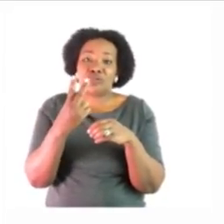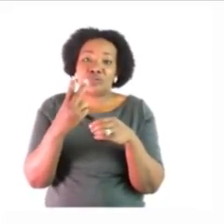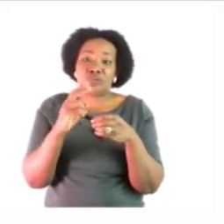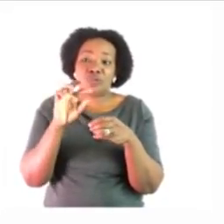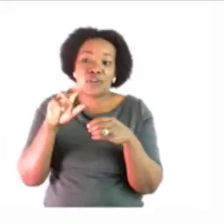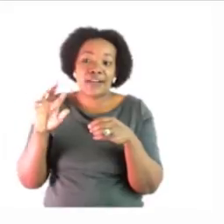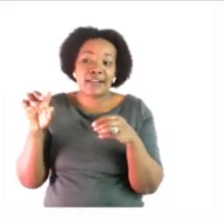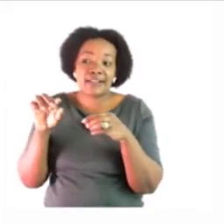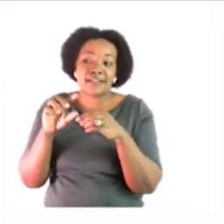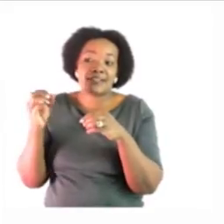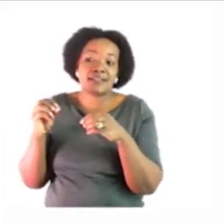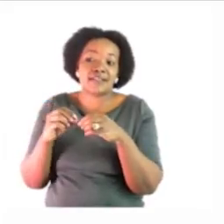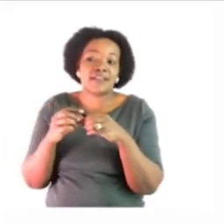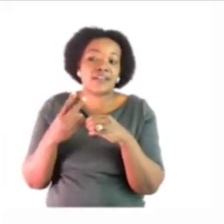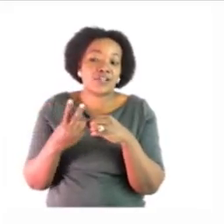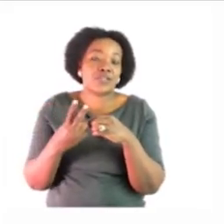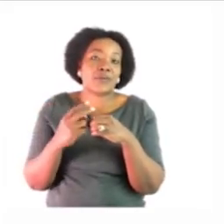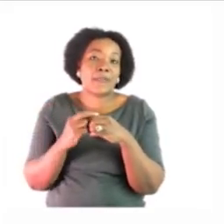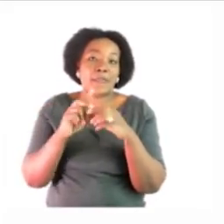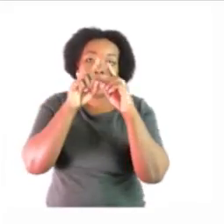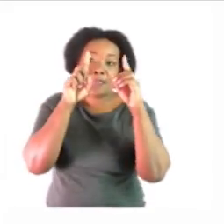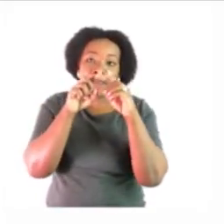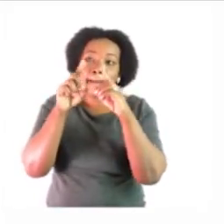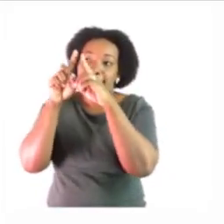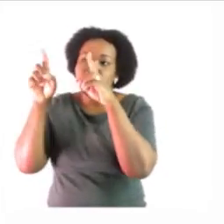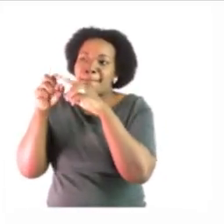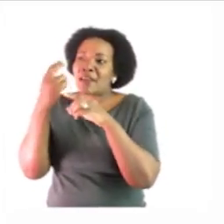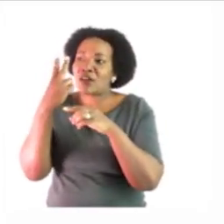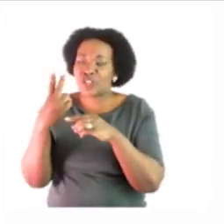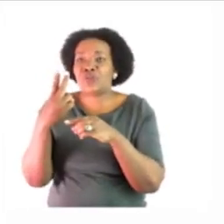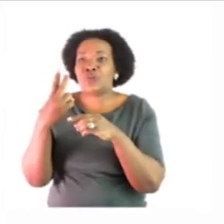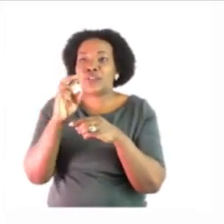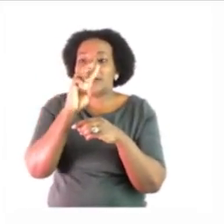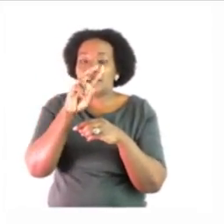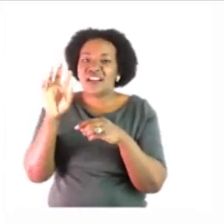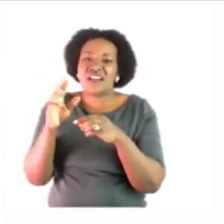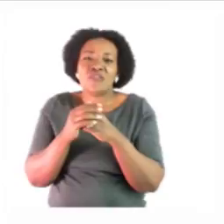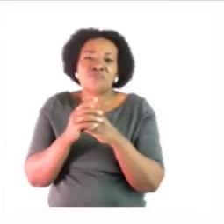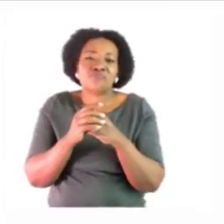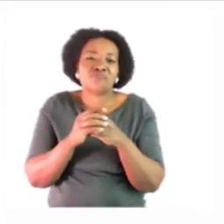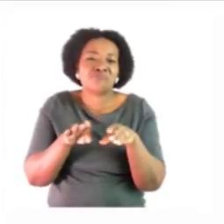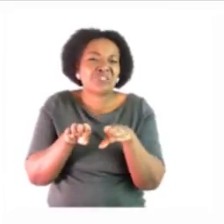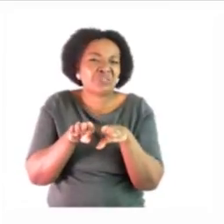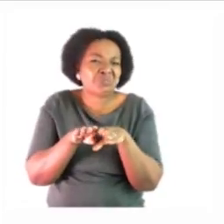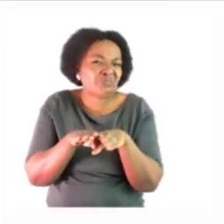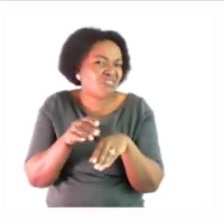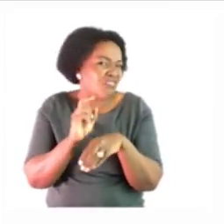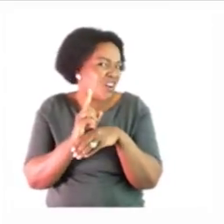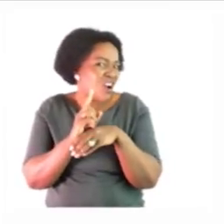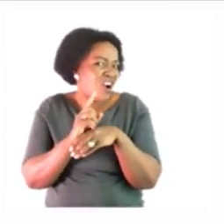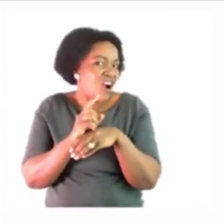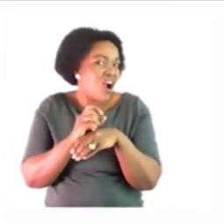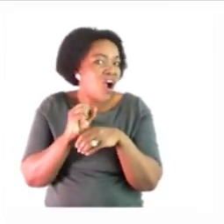letters but the do word also has two letters so let's try the first one i do six